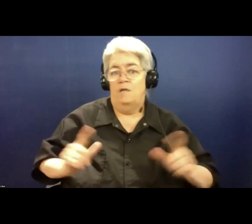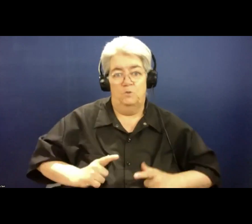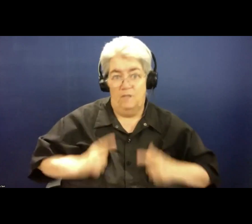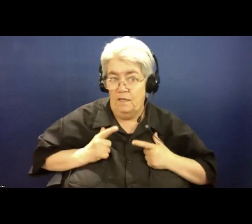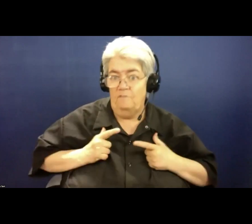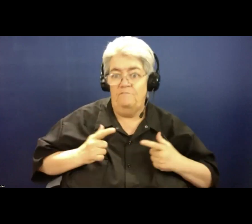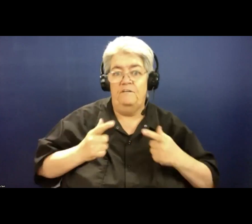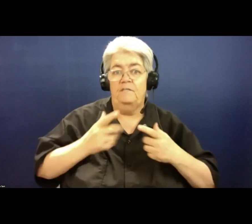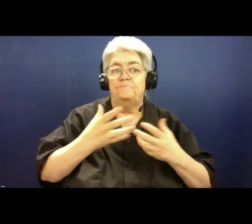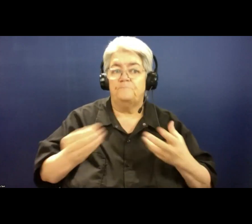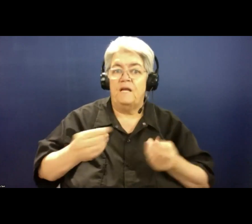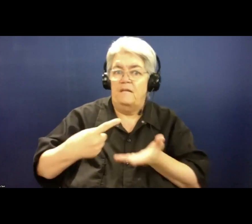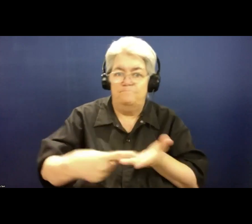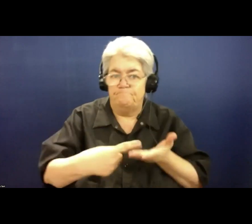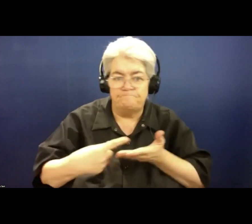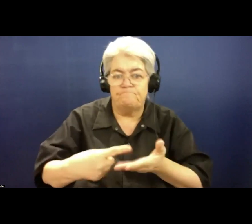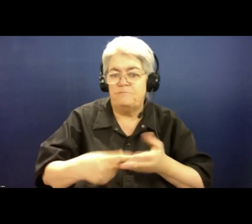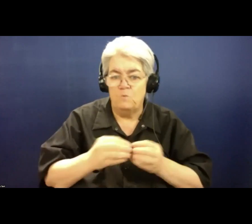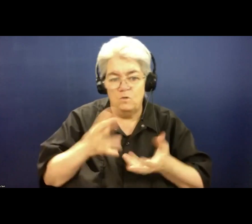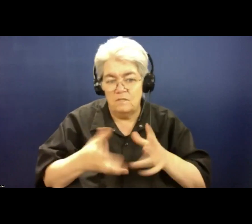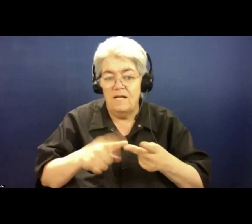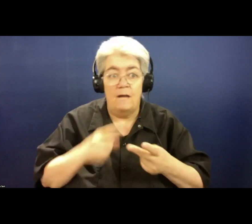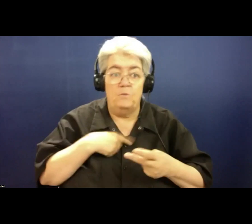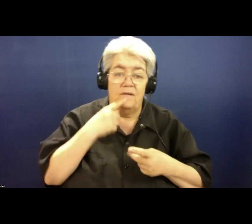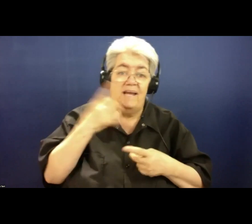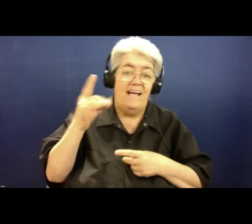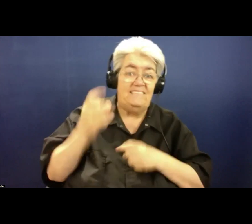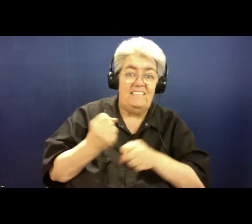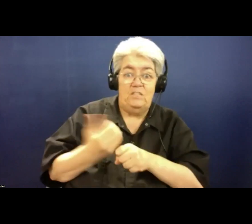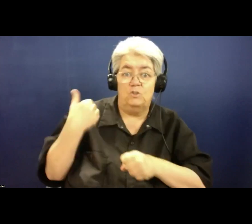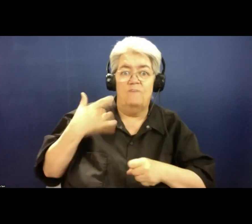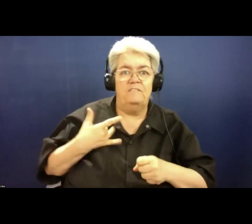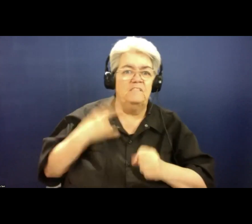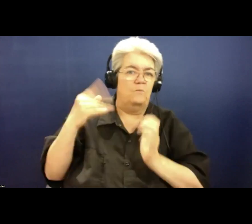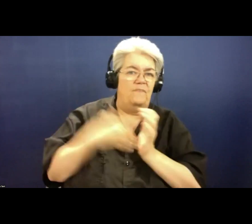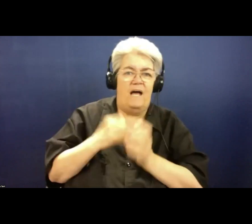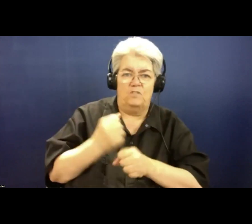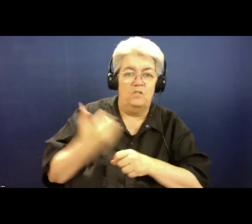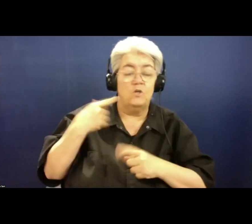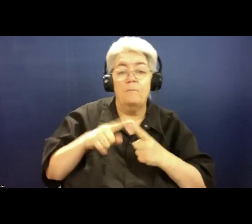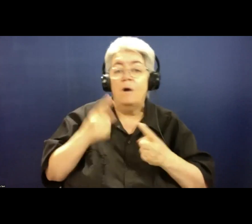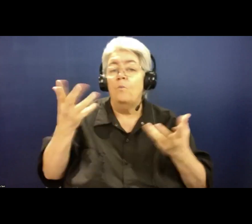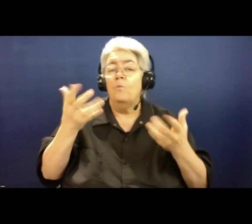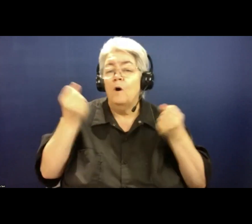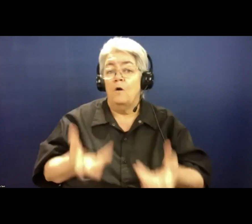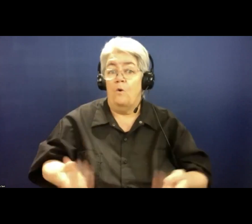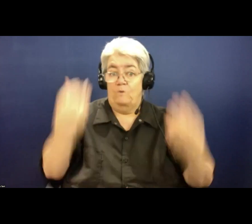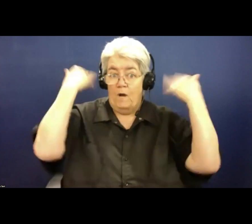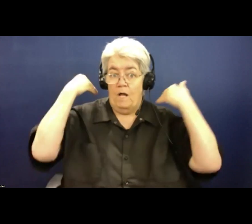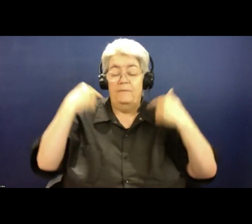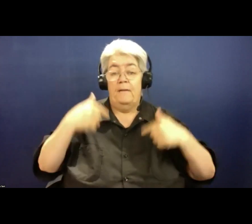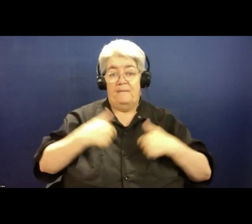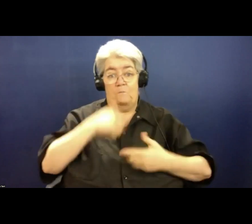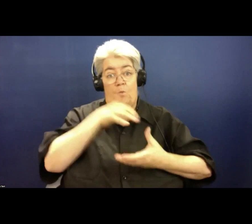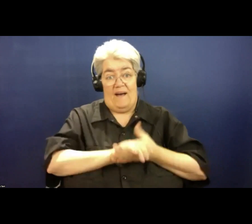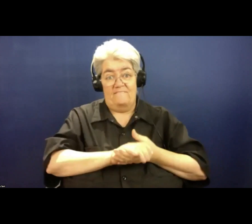illness. 18 years ago probably feels like a thousand years ago, but what overwhelmed me at the time is that my wife Lucy and I received